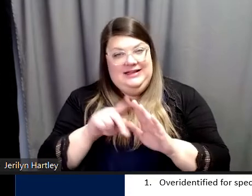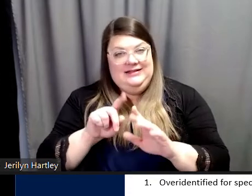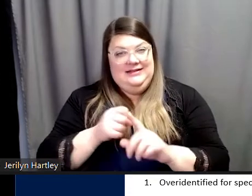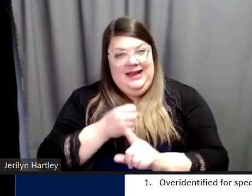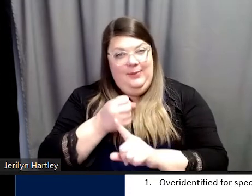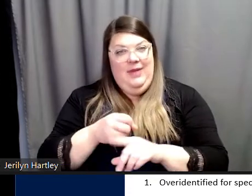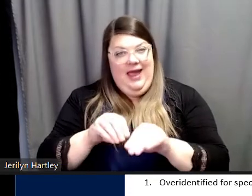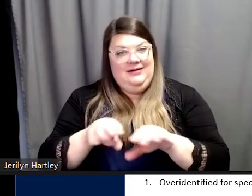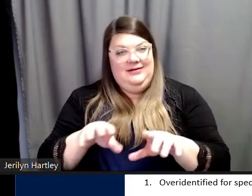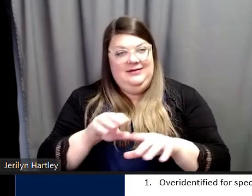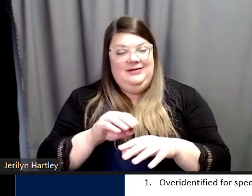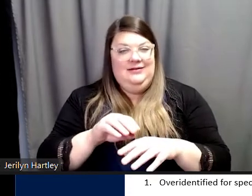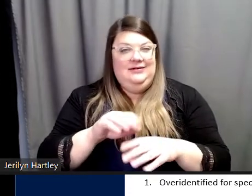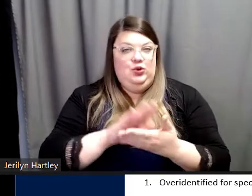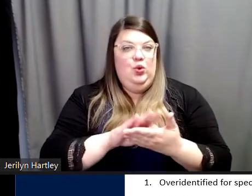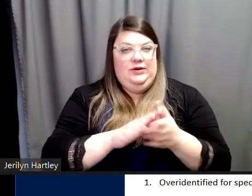schools.